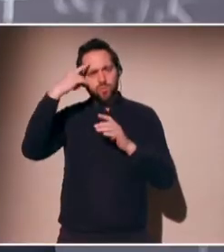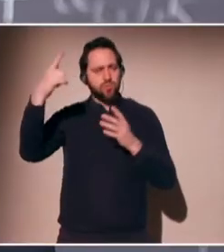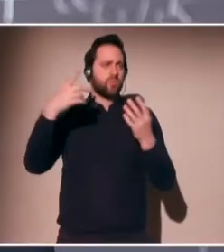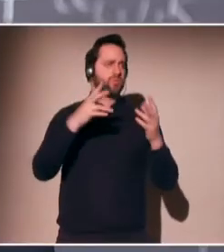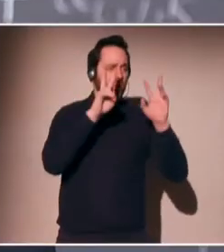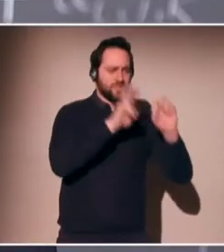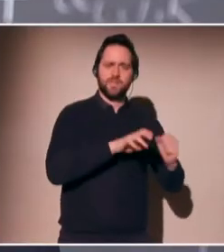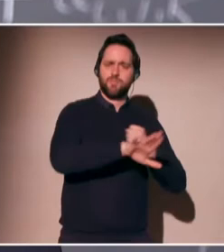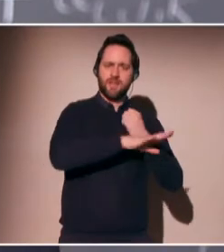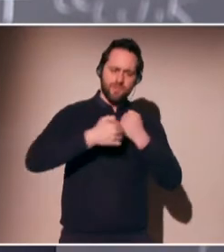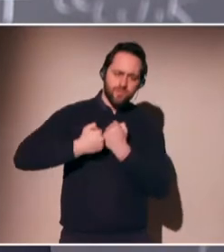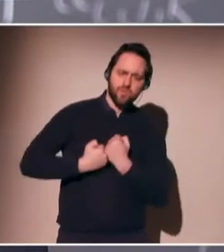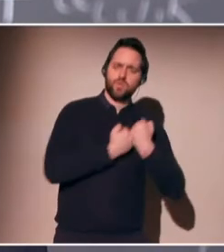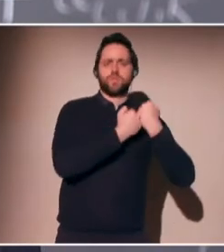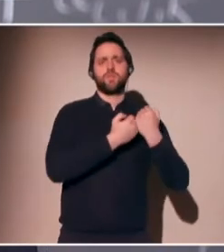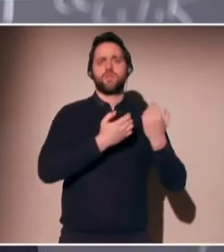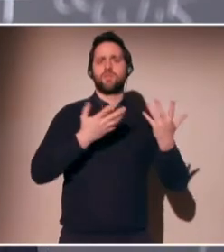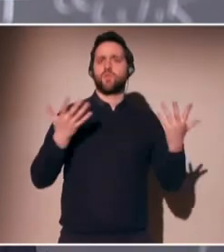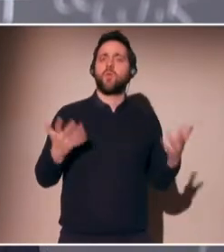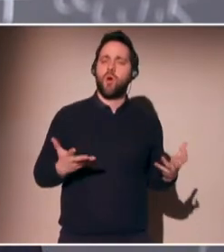also work in this area?